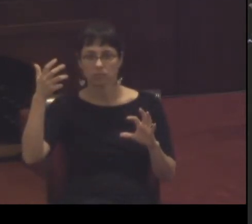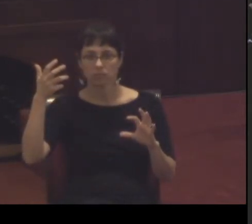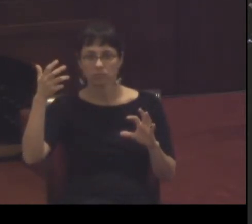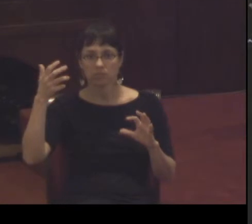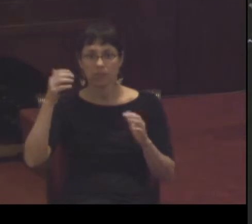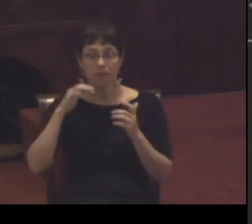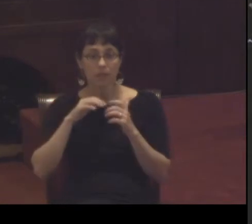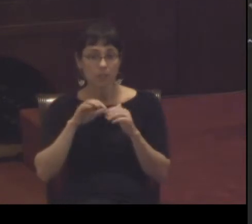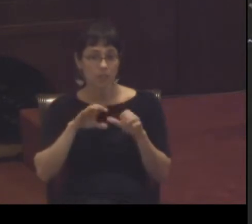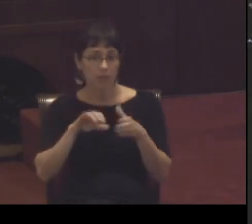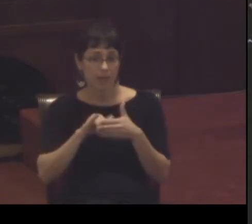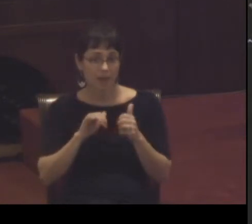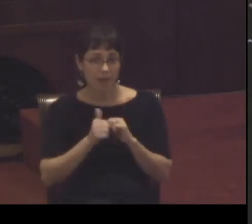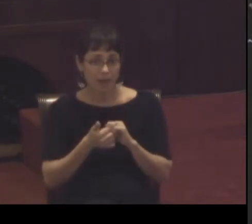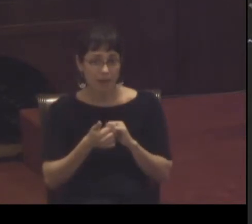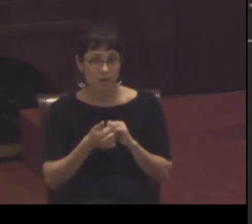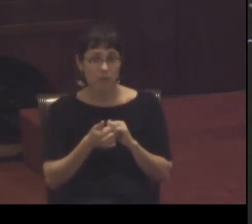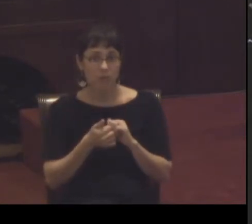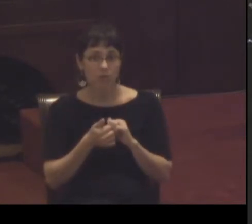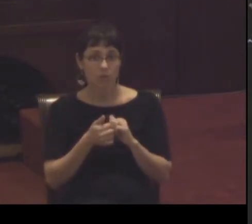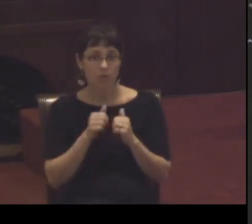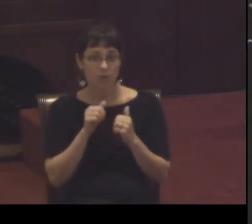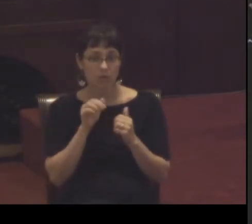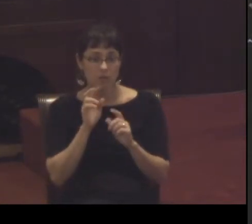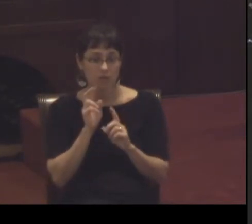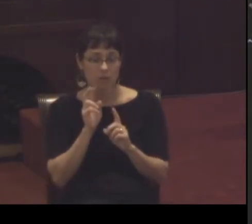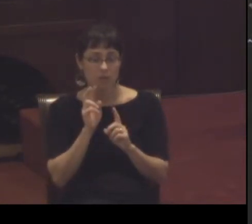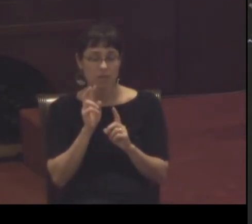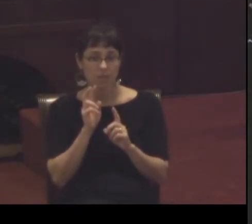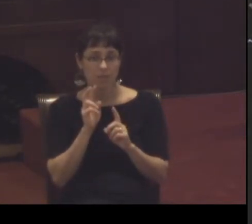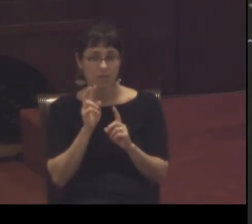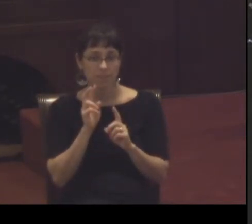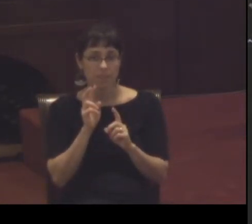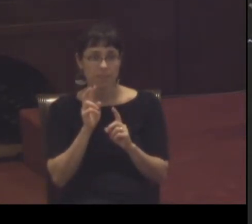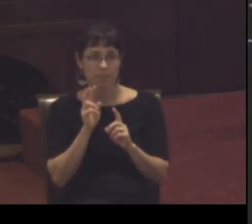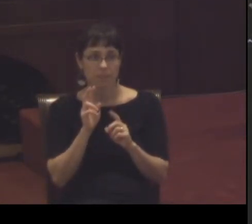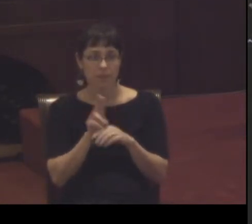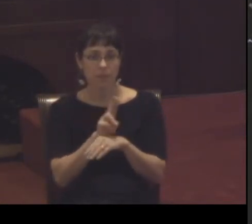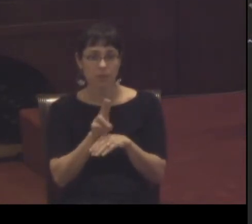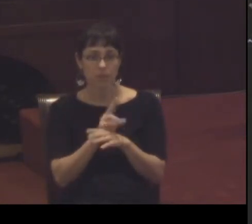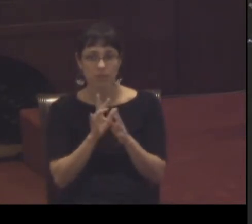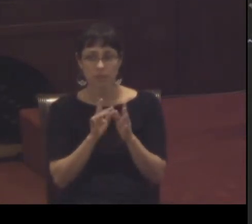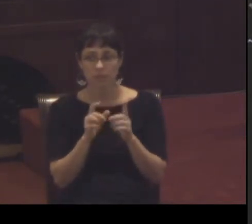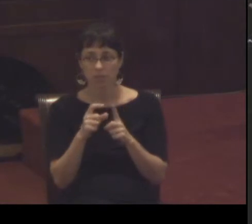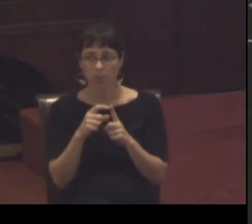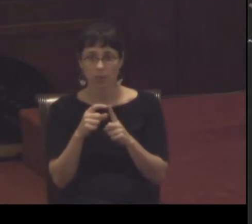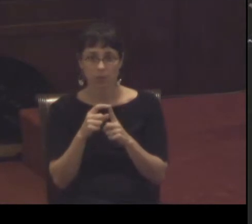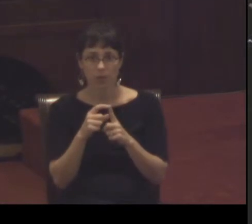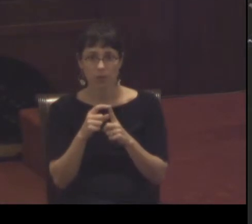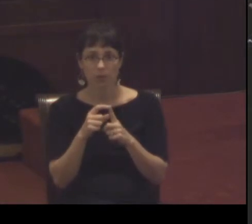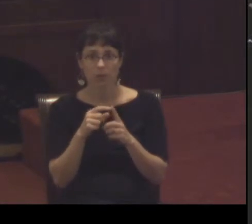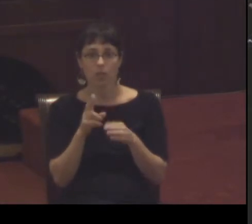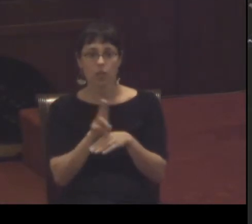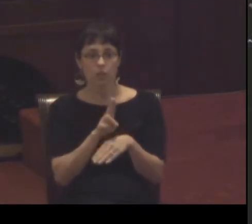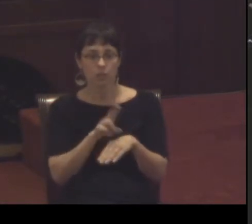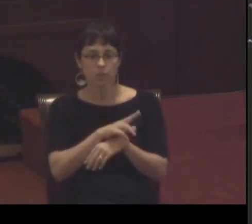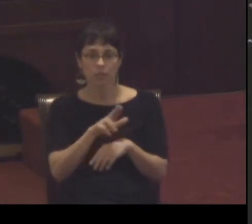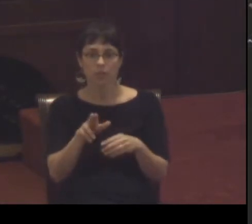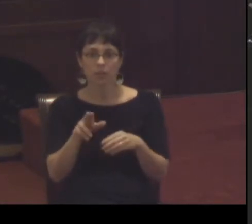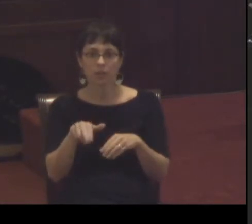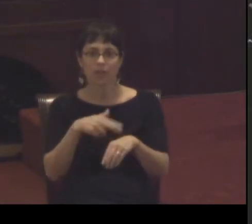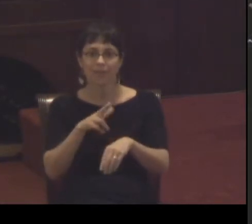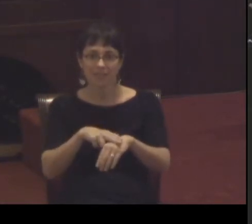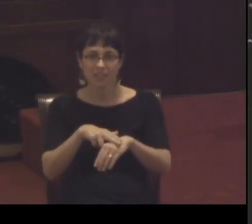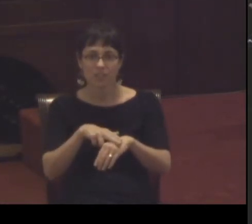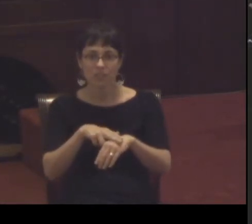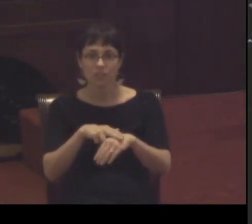a self-disclosure of God's character and nature which we would otherwise never know things